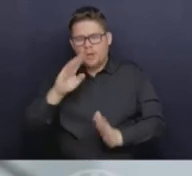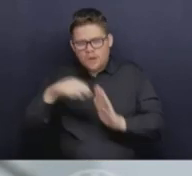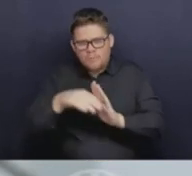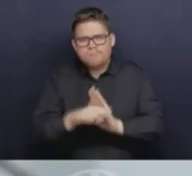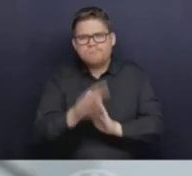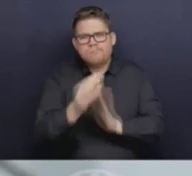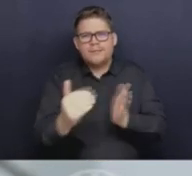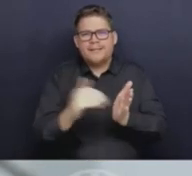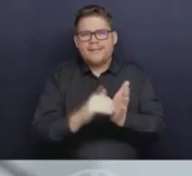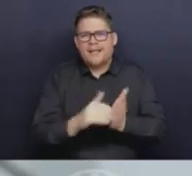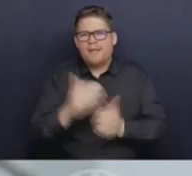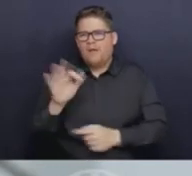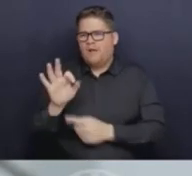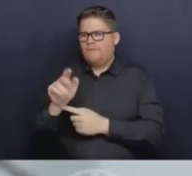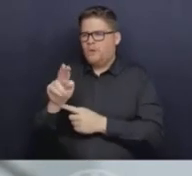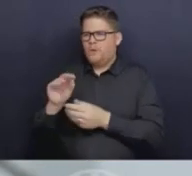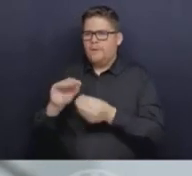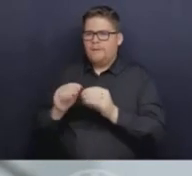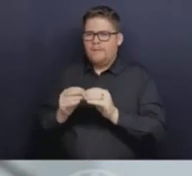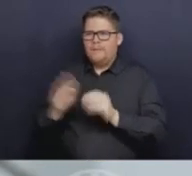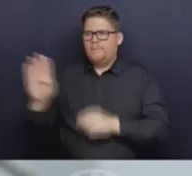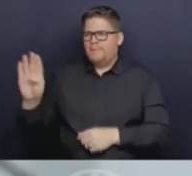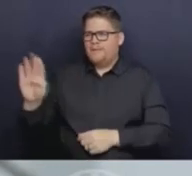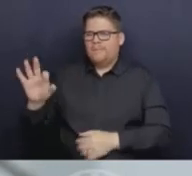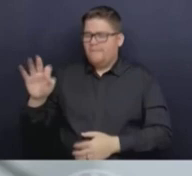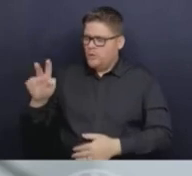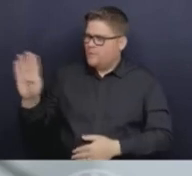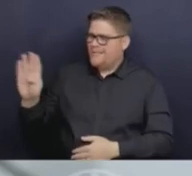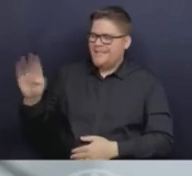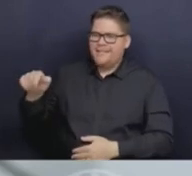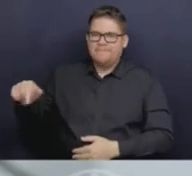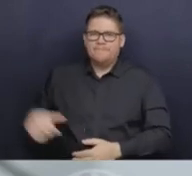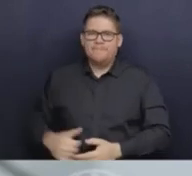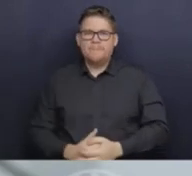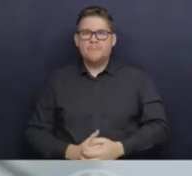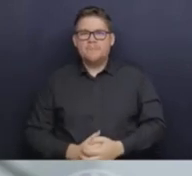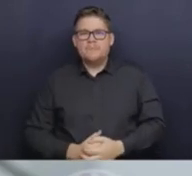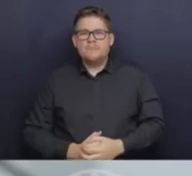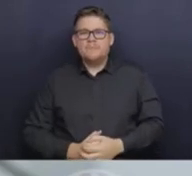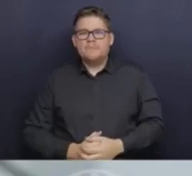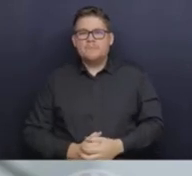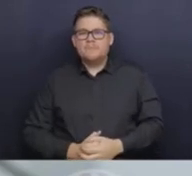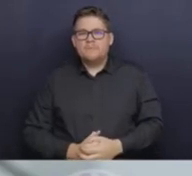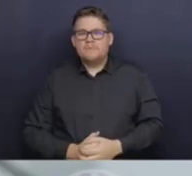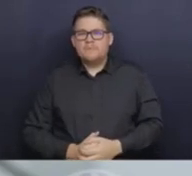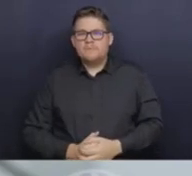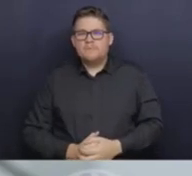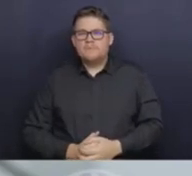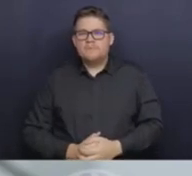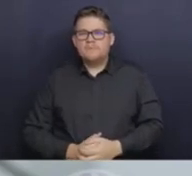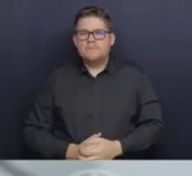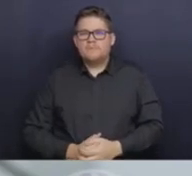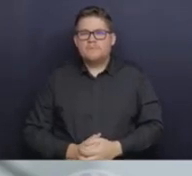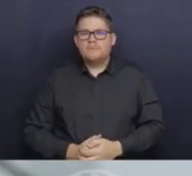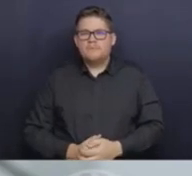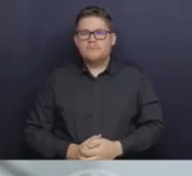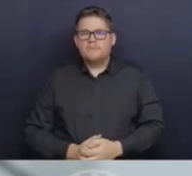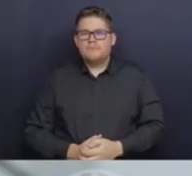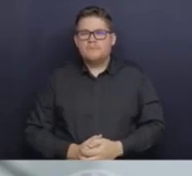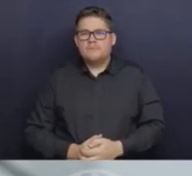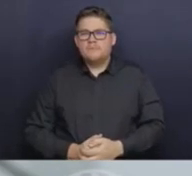And so it is one of the pieces that adds to the burden of people who need hospital care.